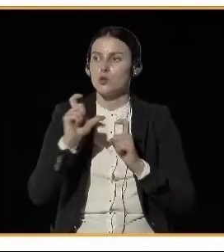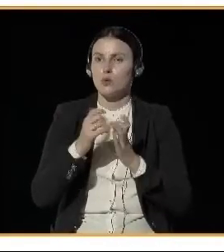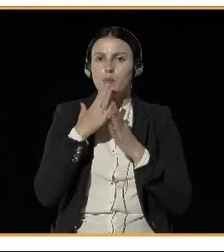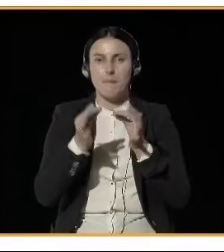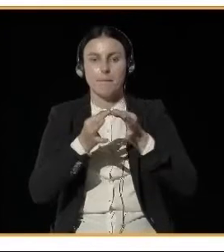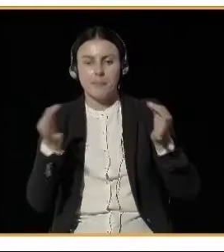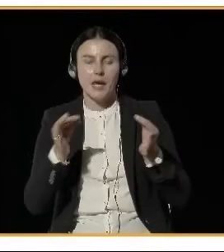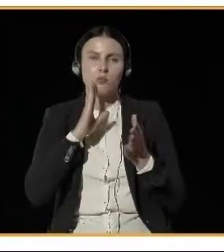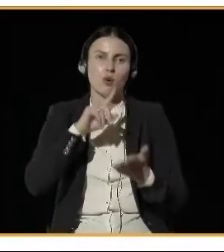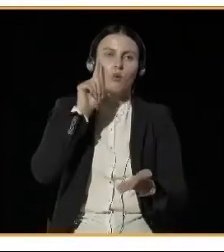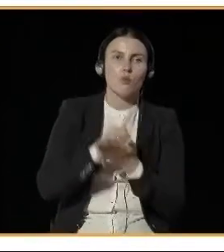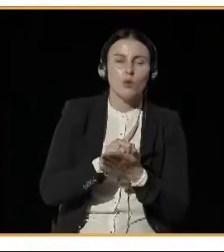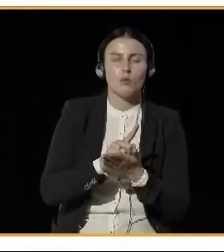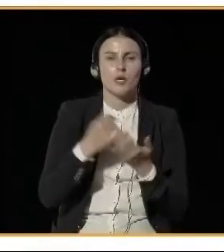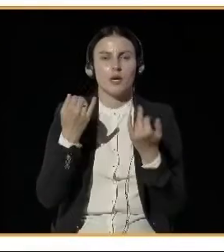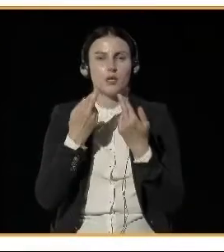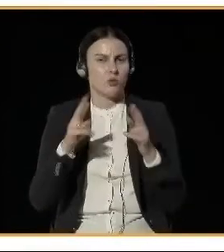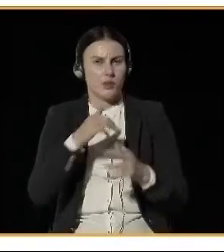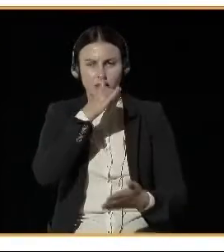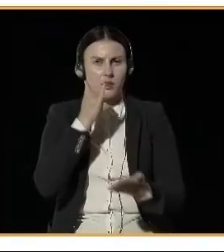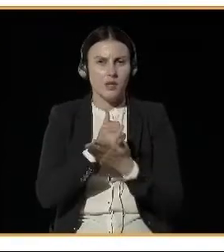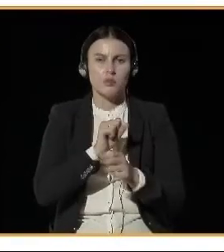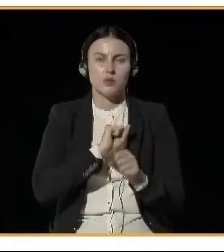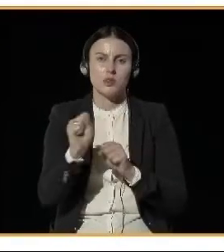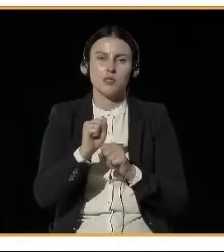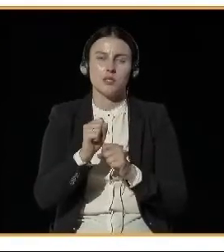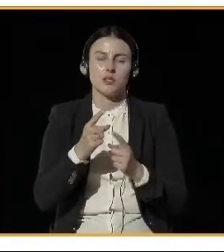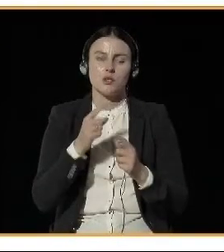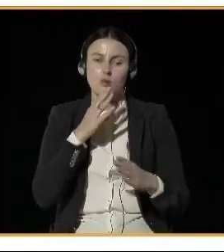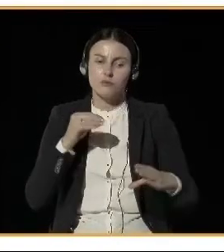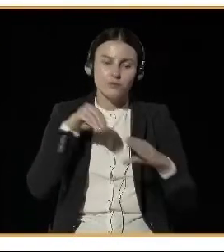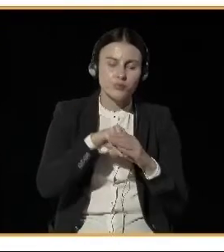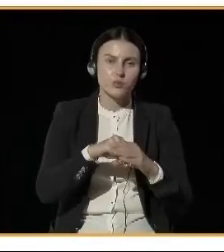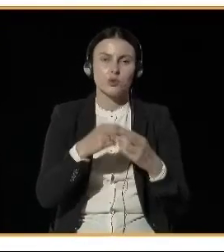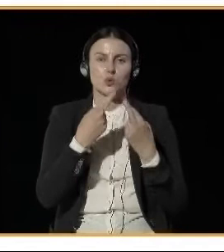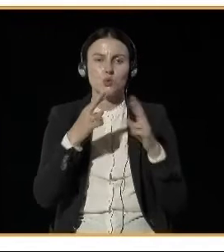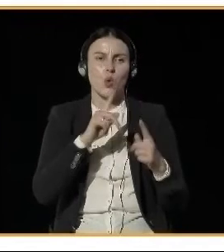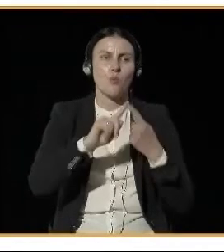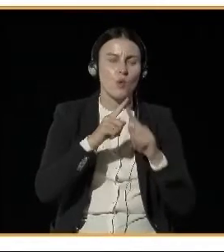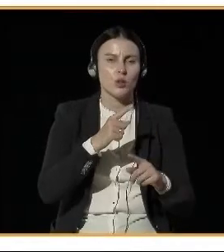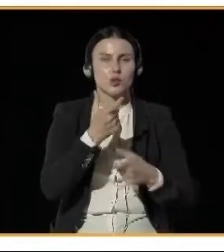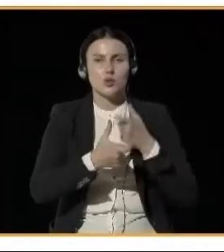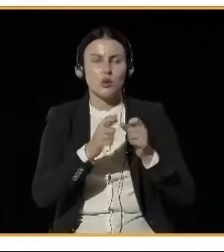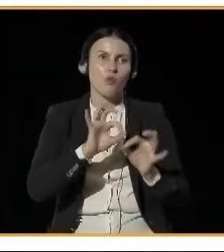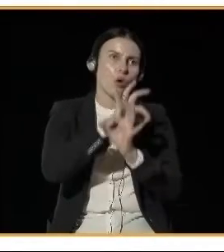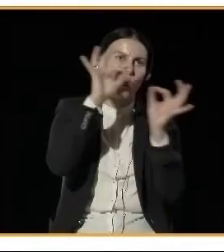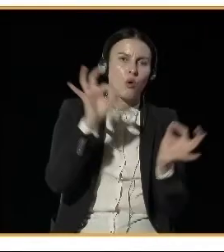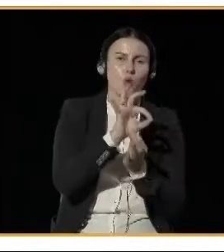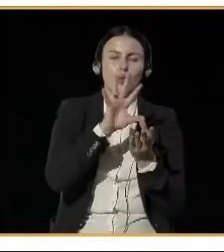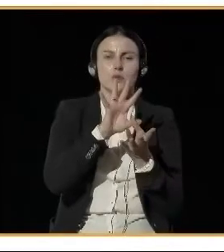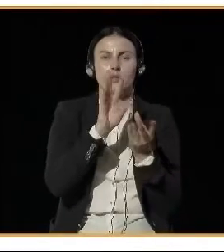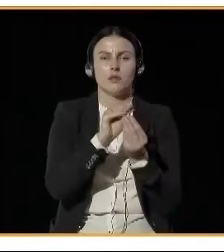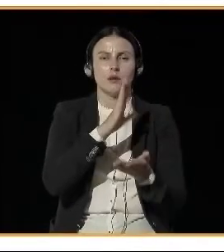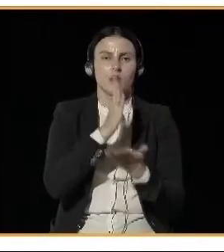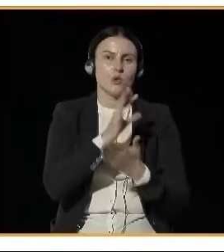to implement policies that will be successful for years to come. So about these three projects, again, I will tell